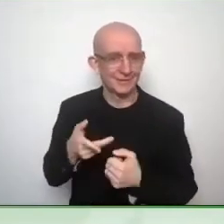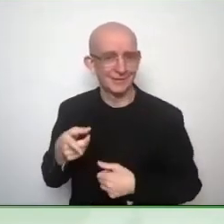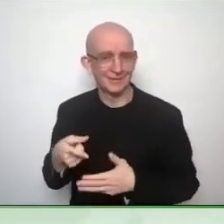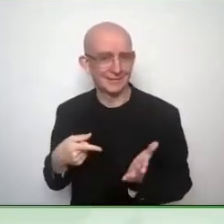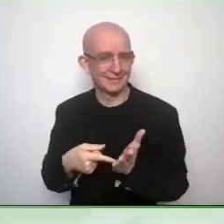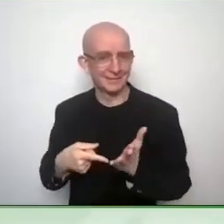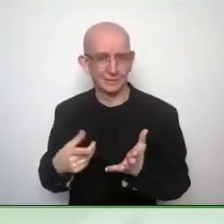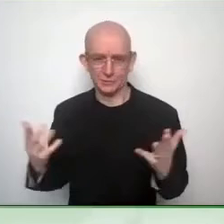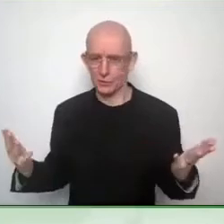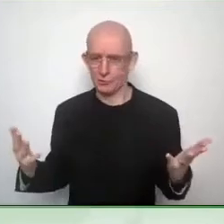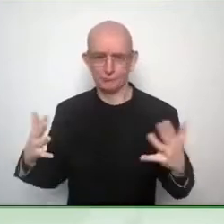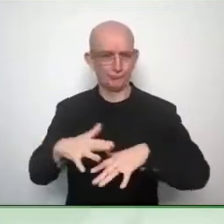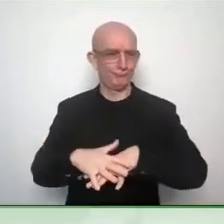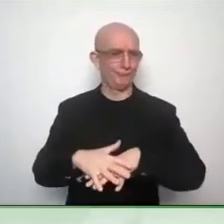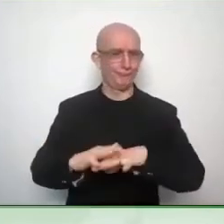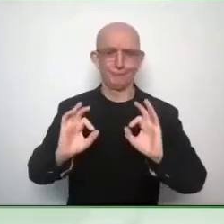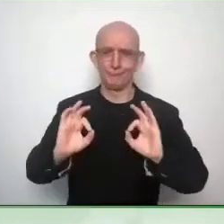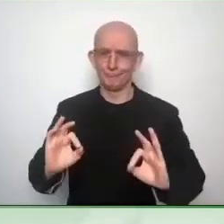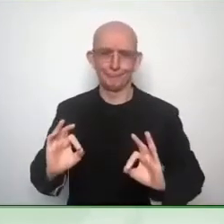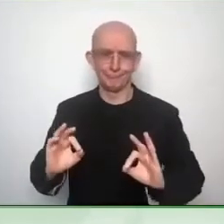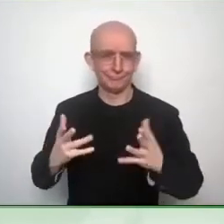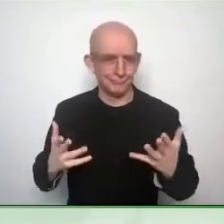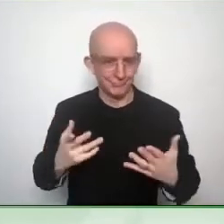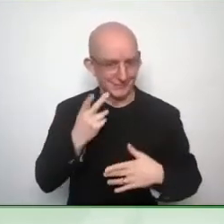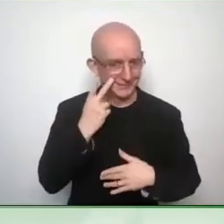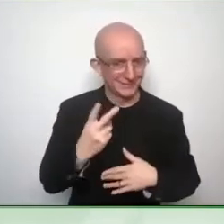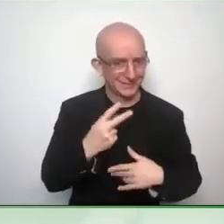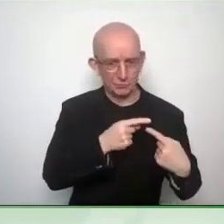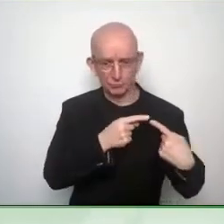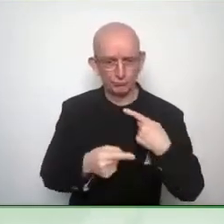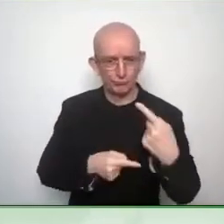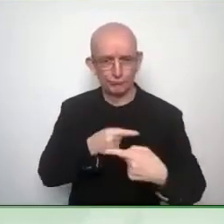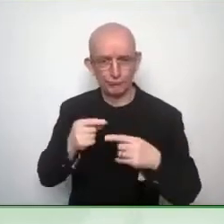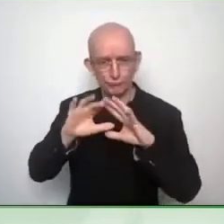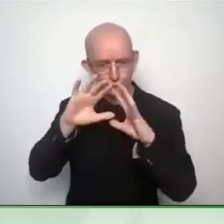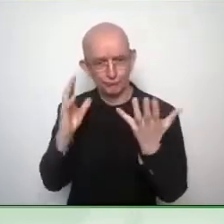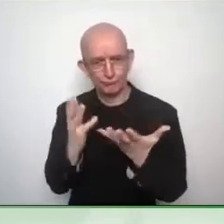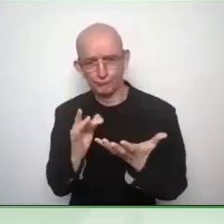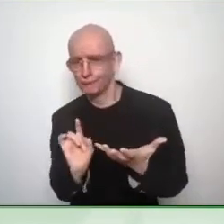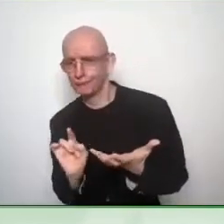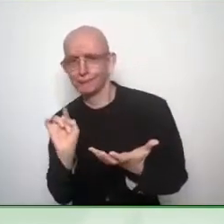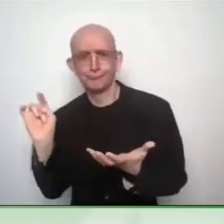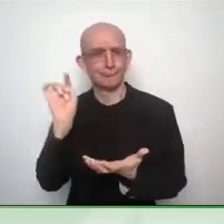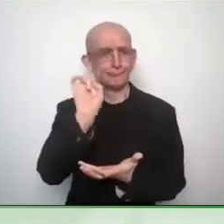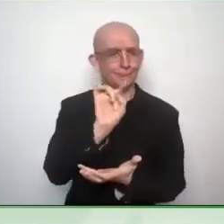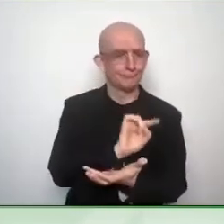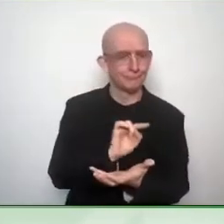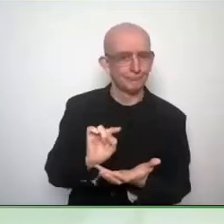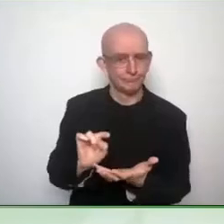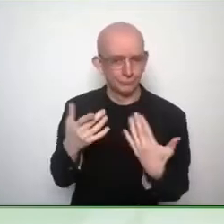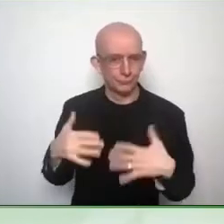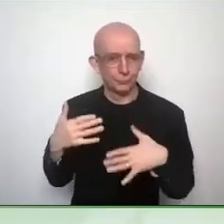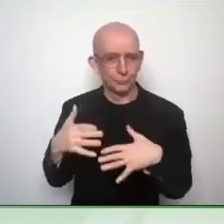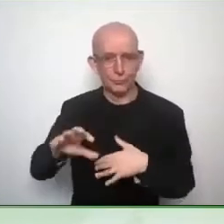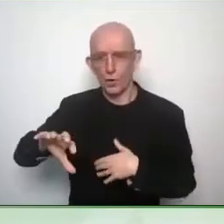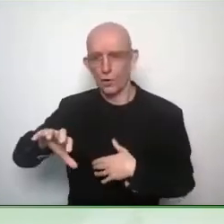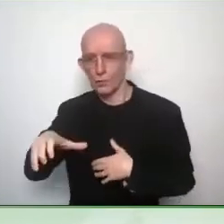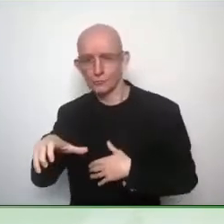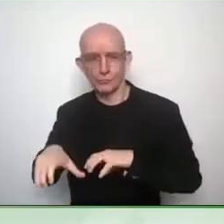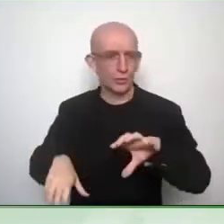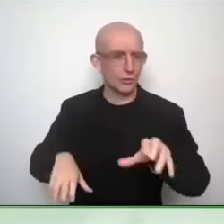maybe are still sort of in starting up phase in the implementation of assistive technology services